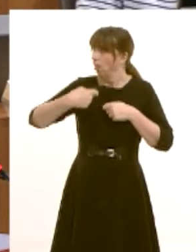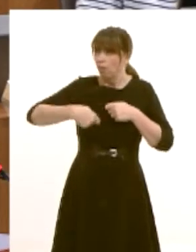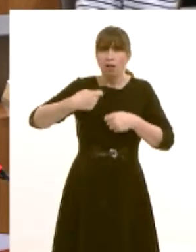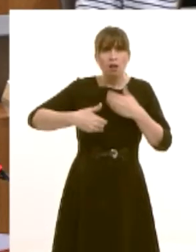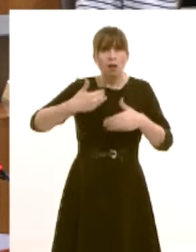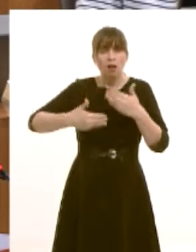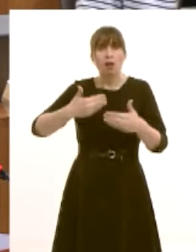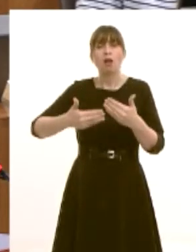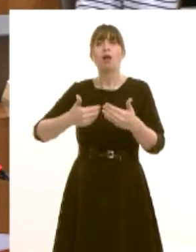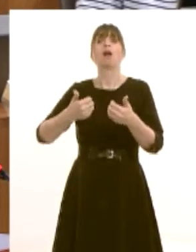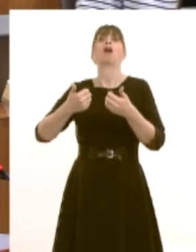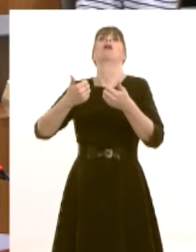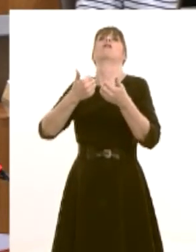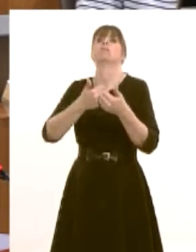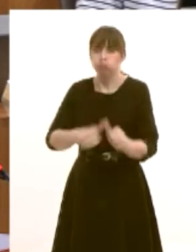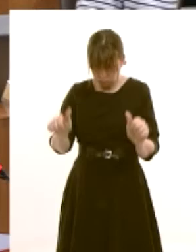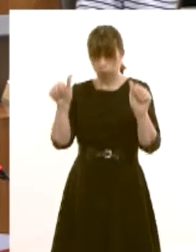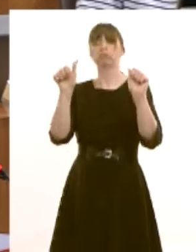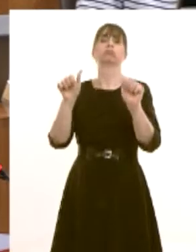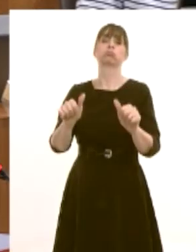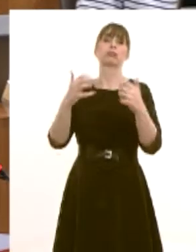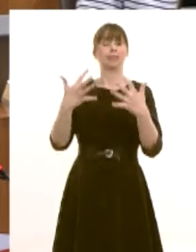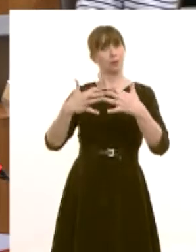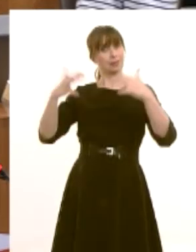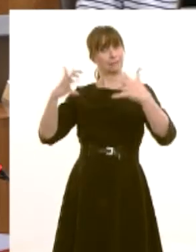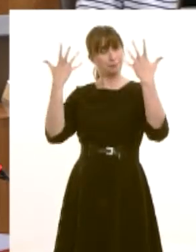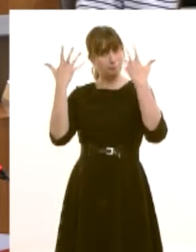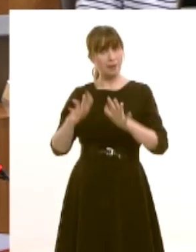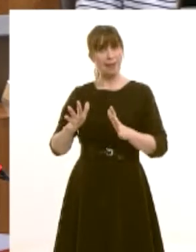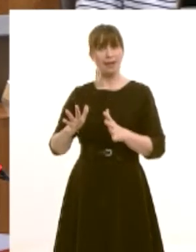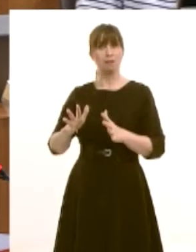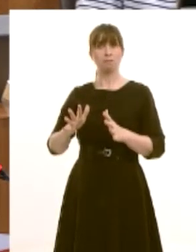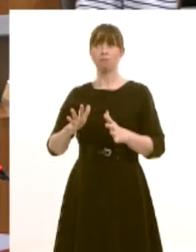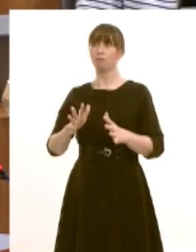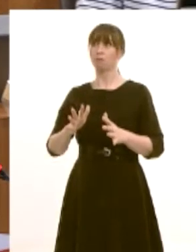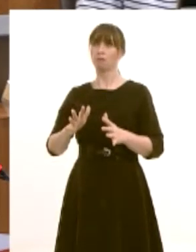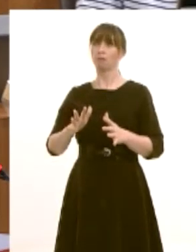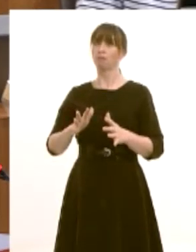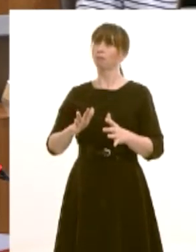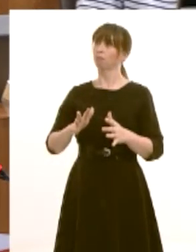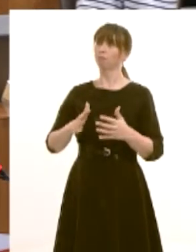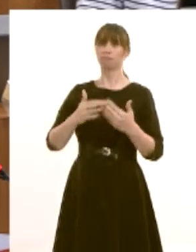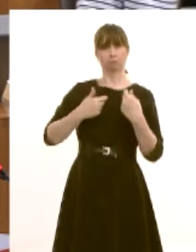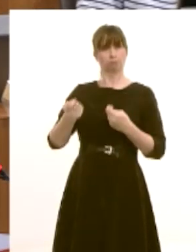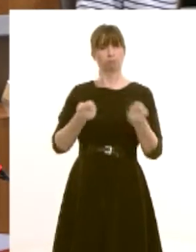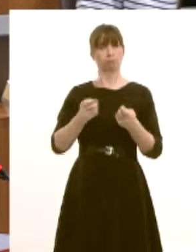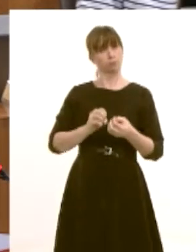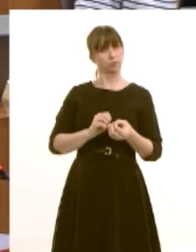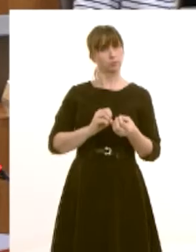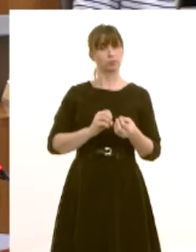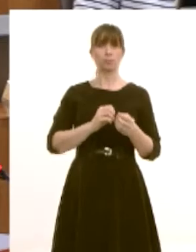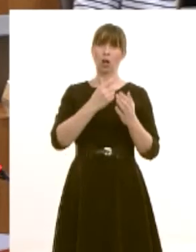been uh resolved and the assembly has certainly risen to the task of producing sound